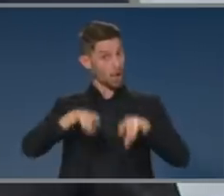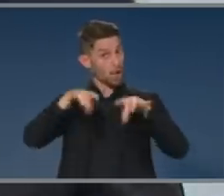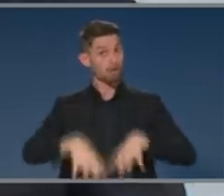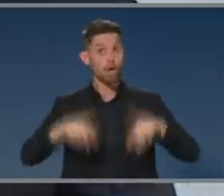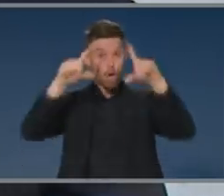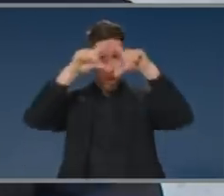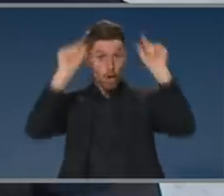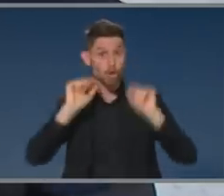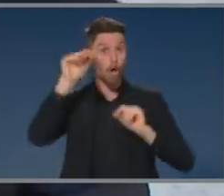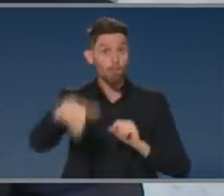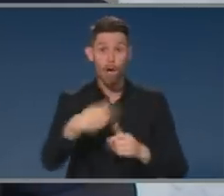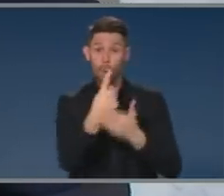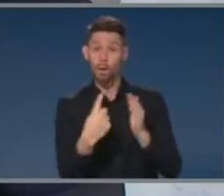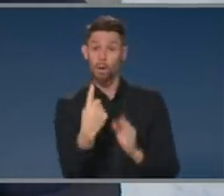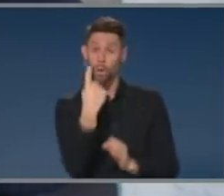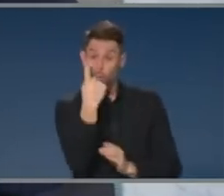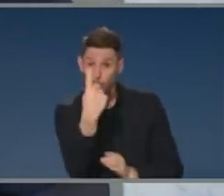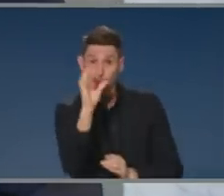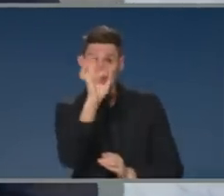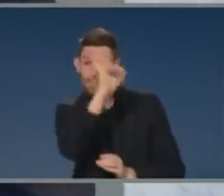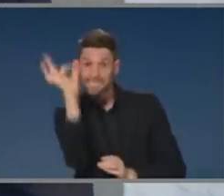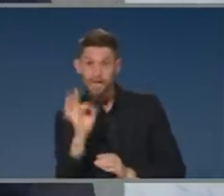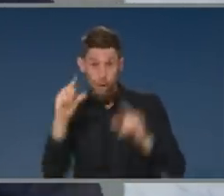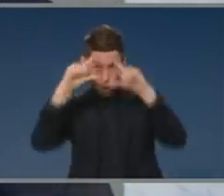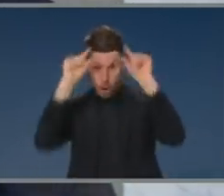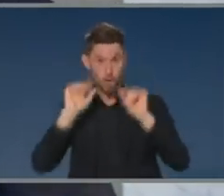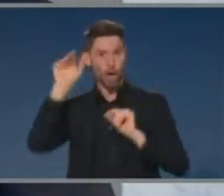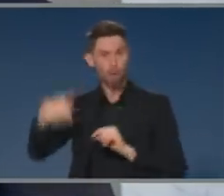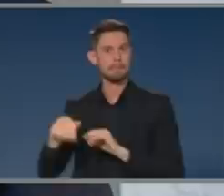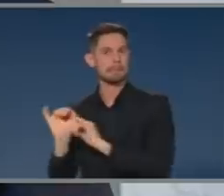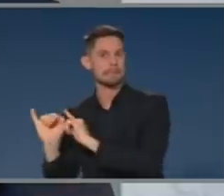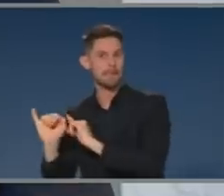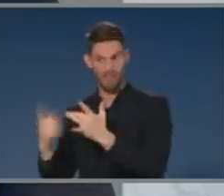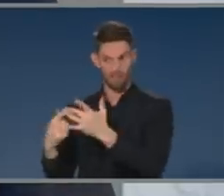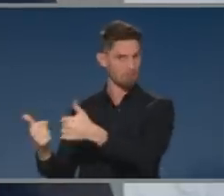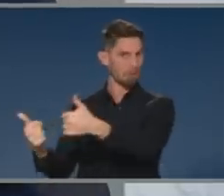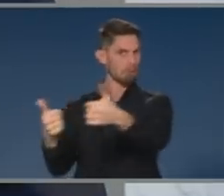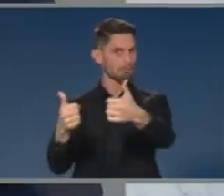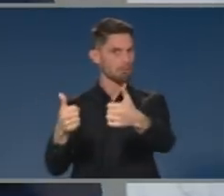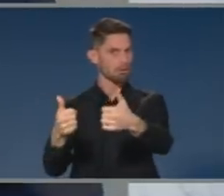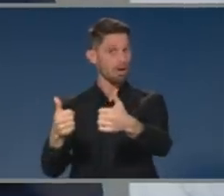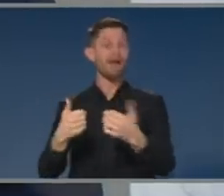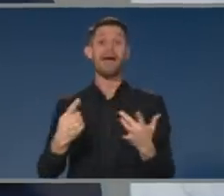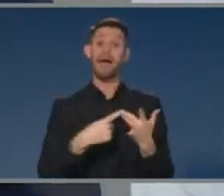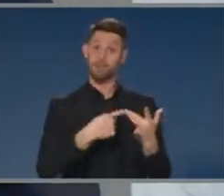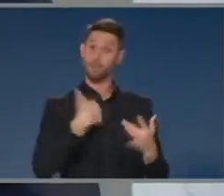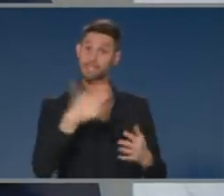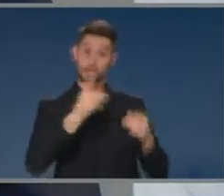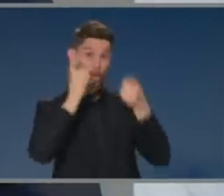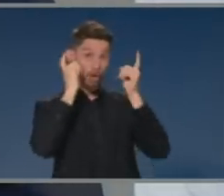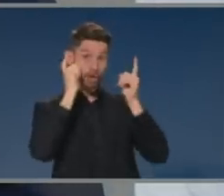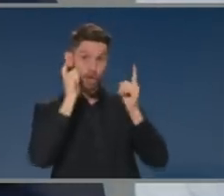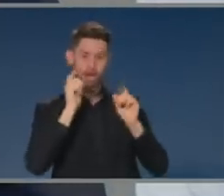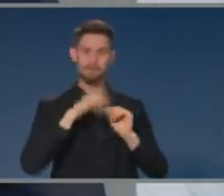by COVID is a tremendous credit to the aged care sector. But the other has been the low level of infection that has